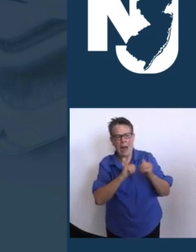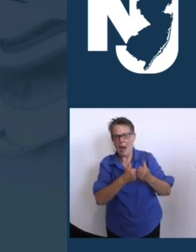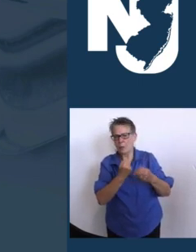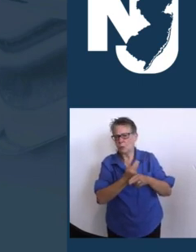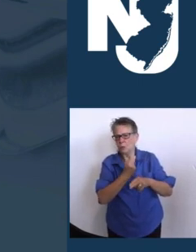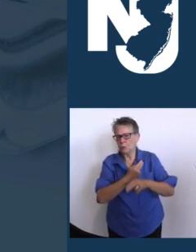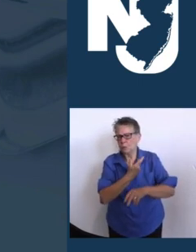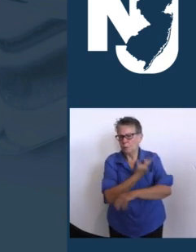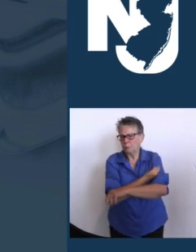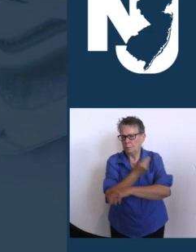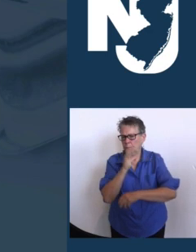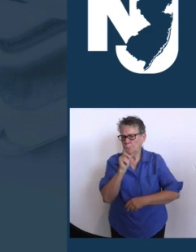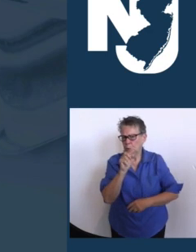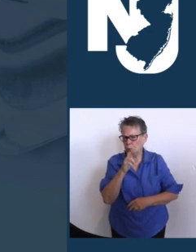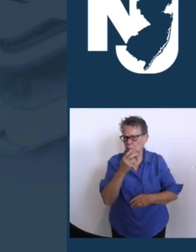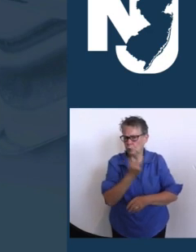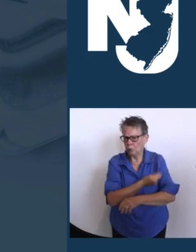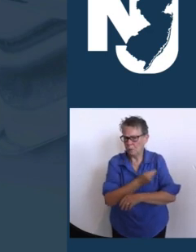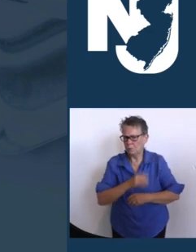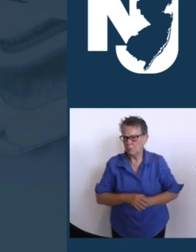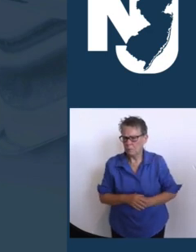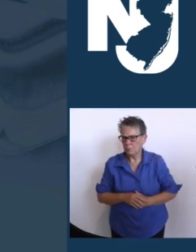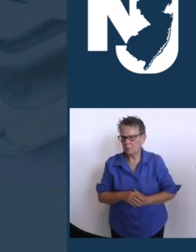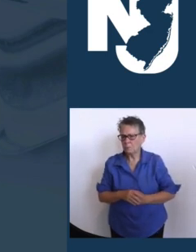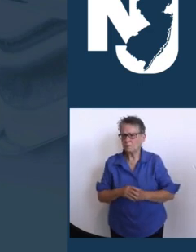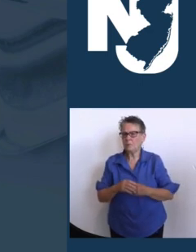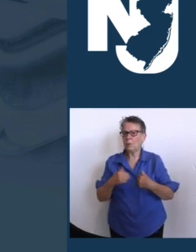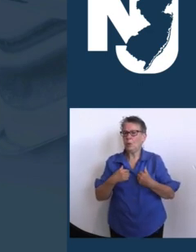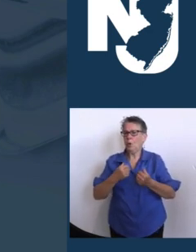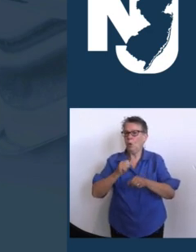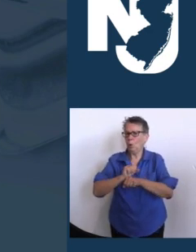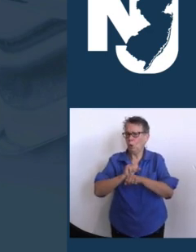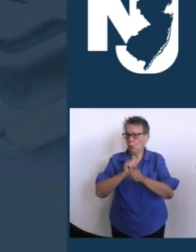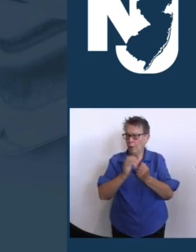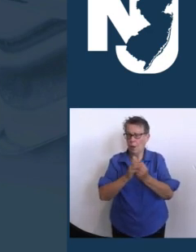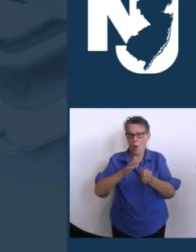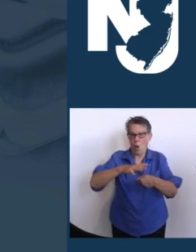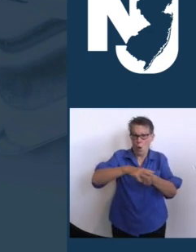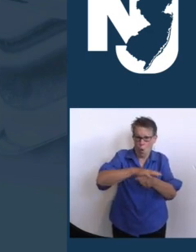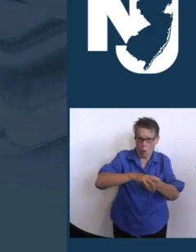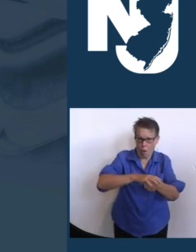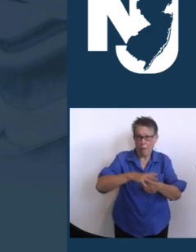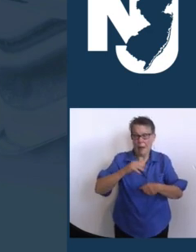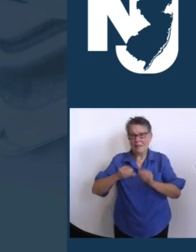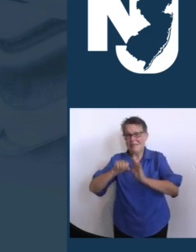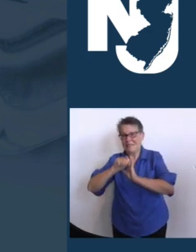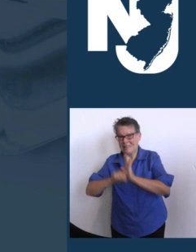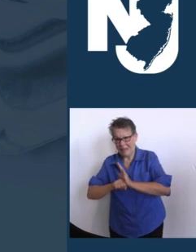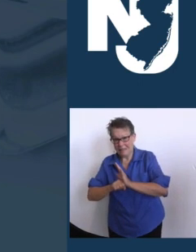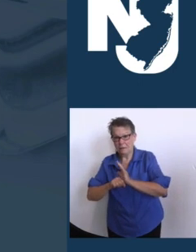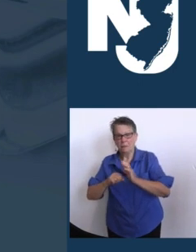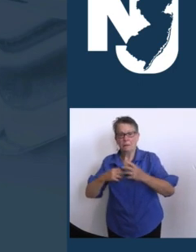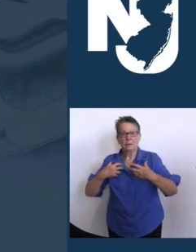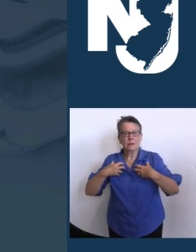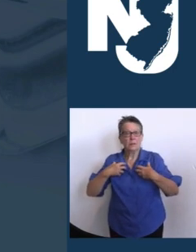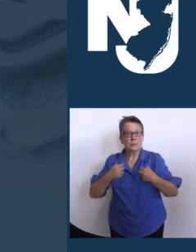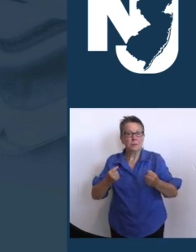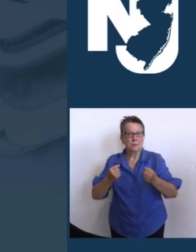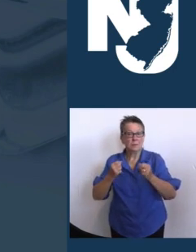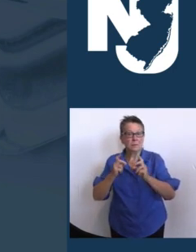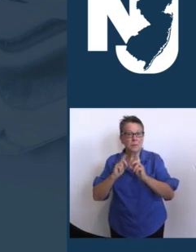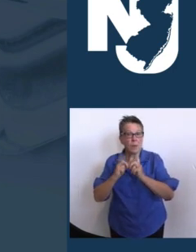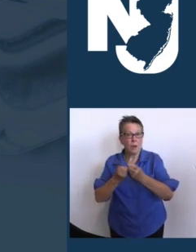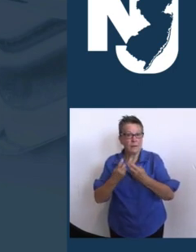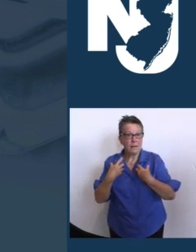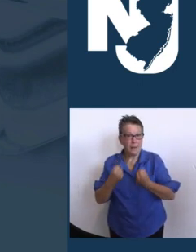partners, and with our health care networks and providers to ensure we are prepared whenever that authorization comes